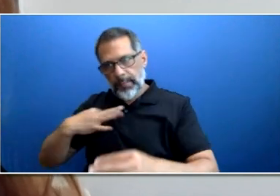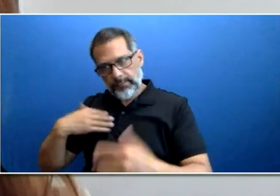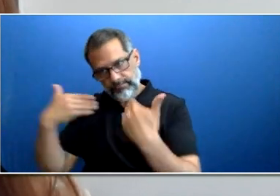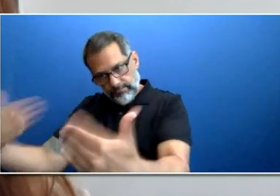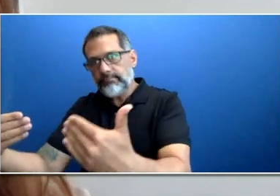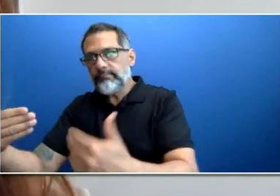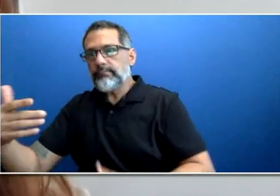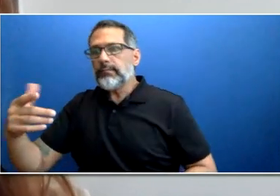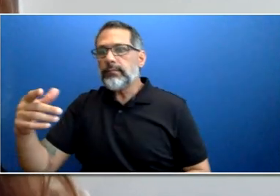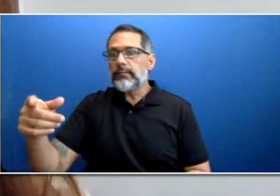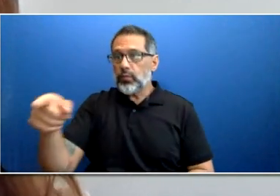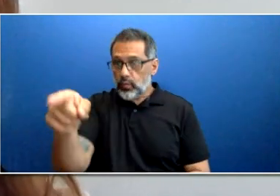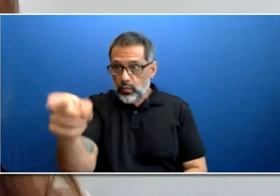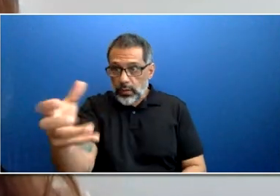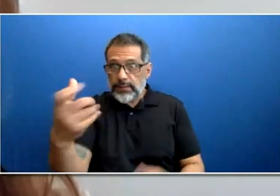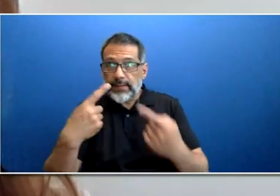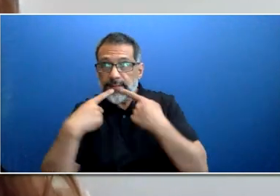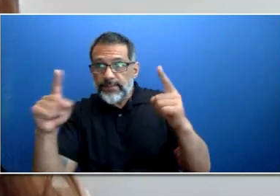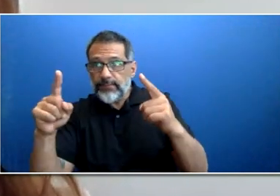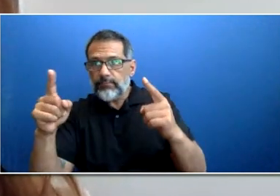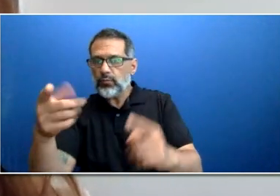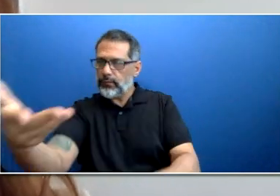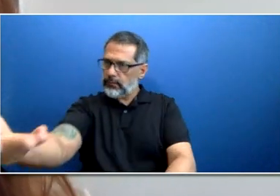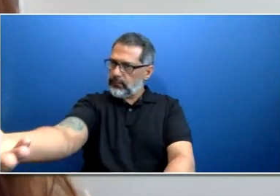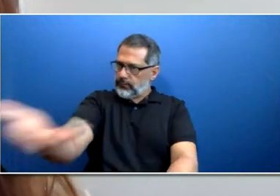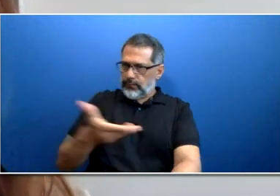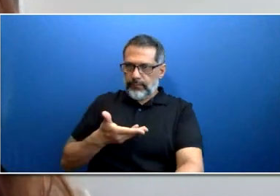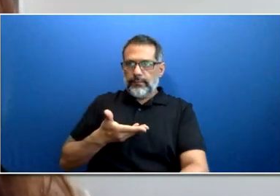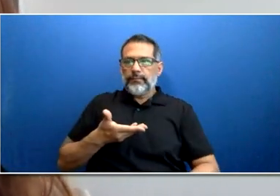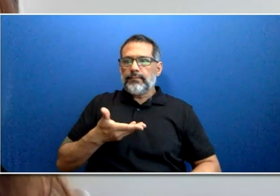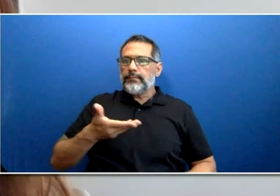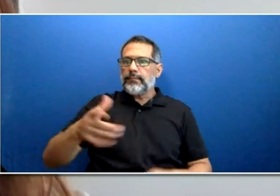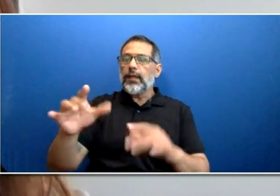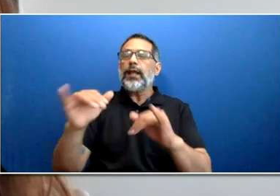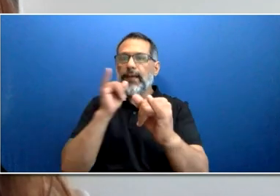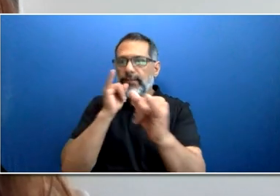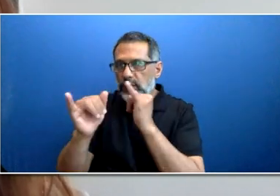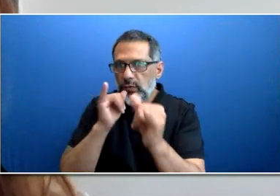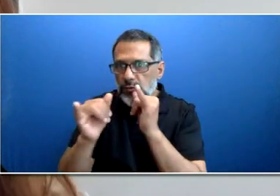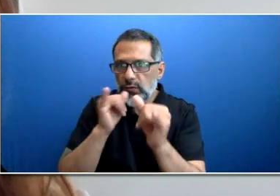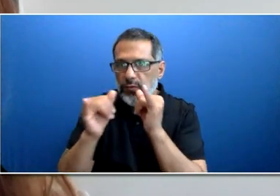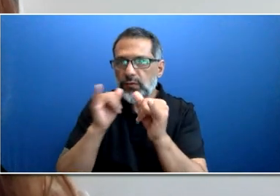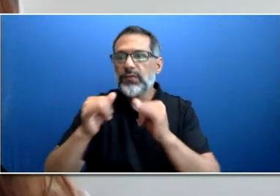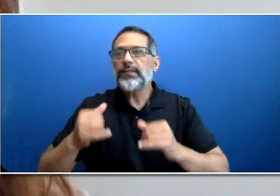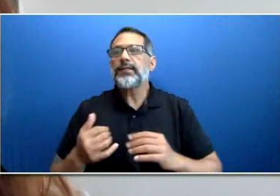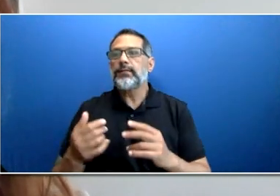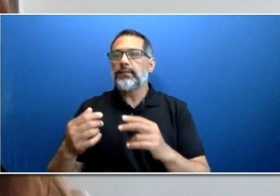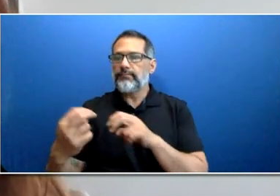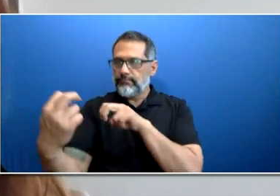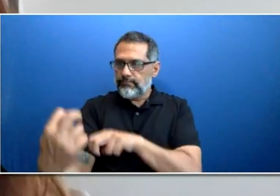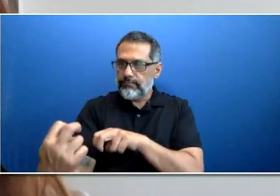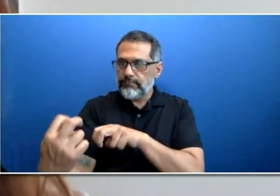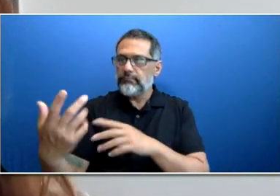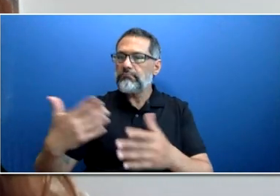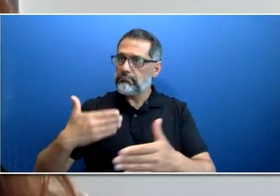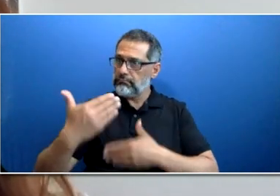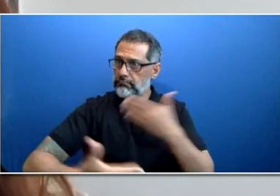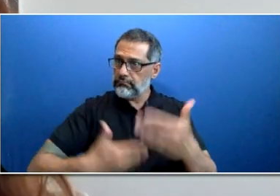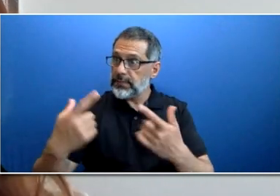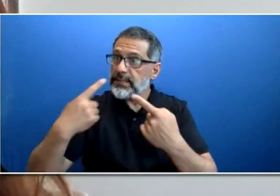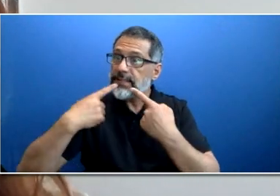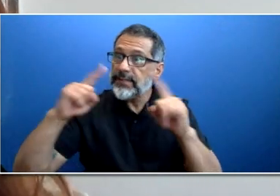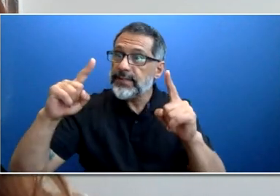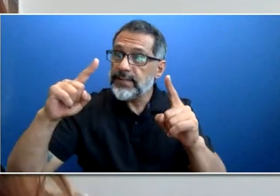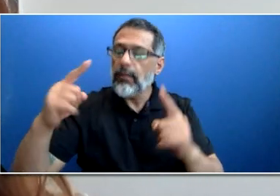been completed successfully, you will be presented with a conditional offer of employment. Once you accept our offer, you may be